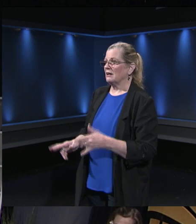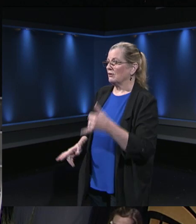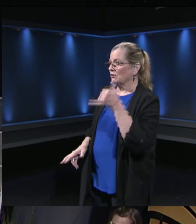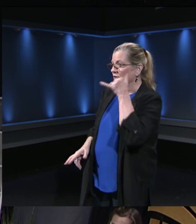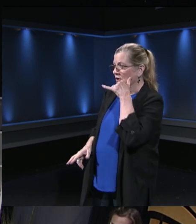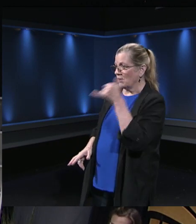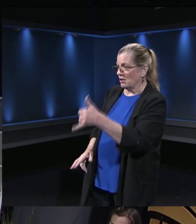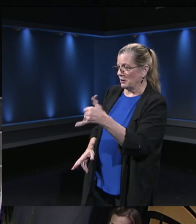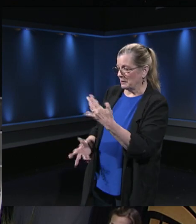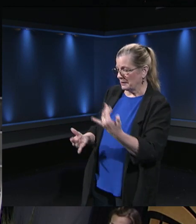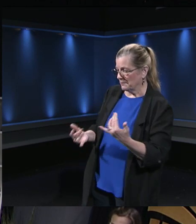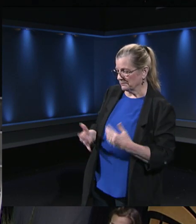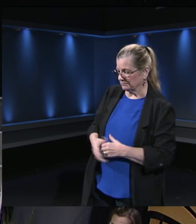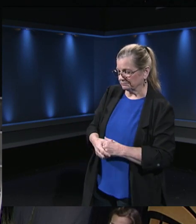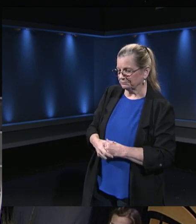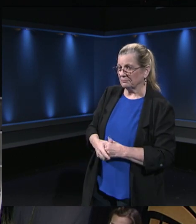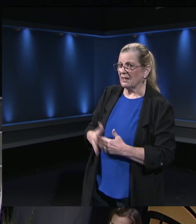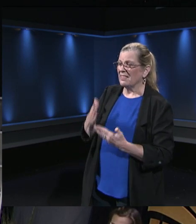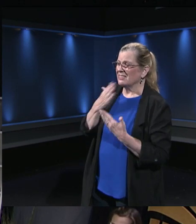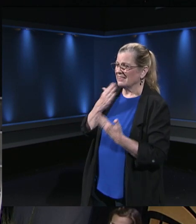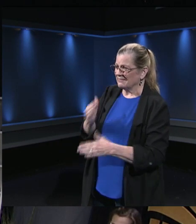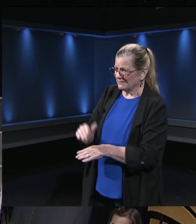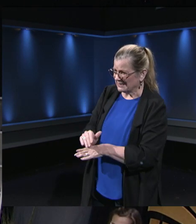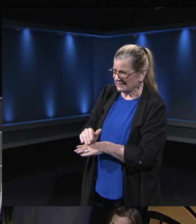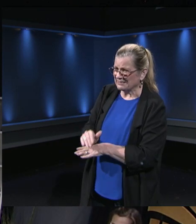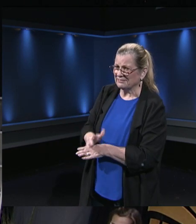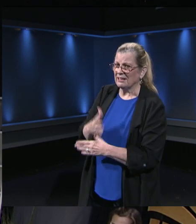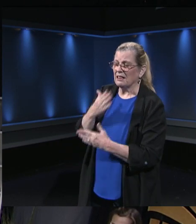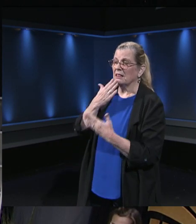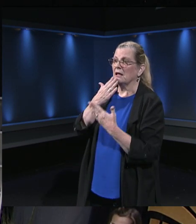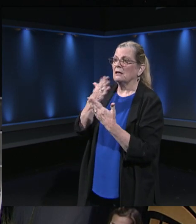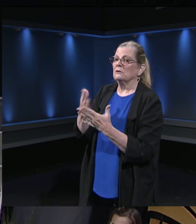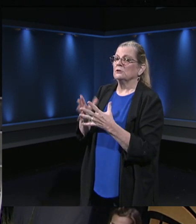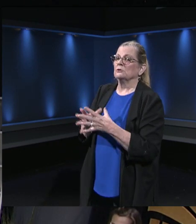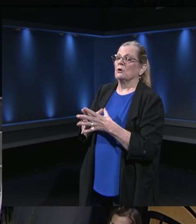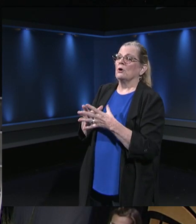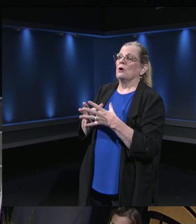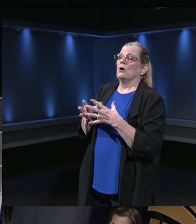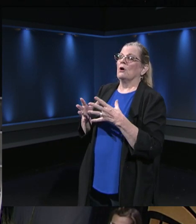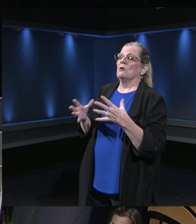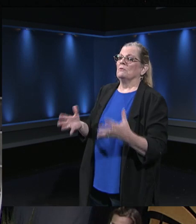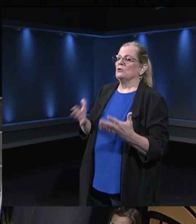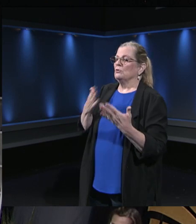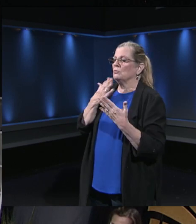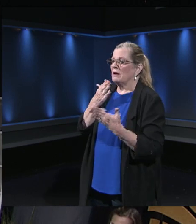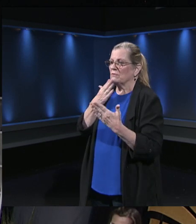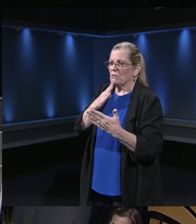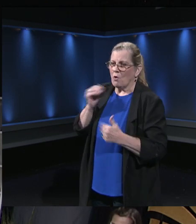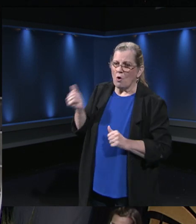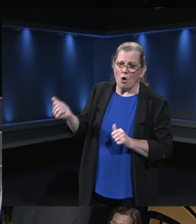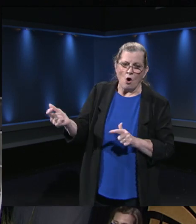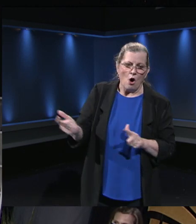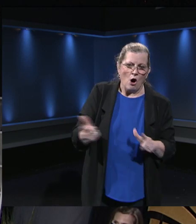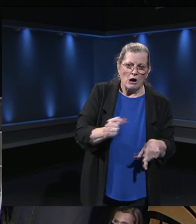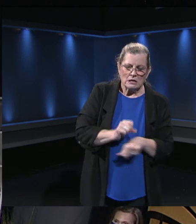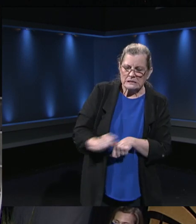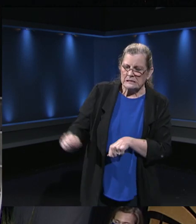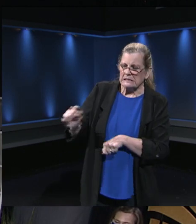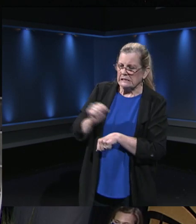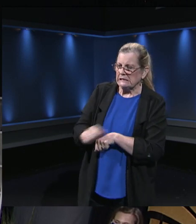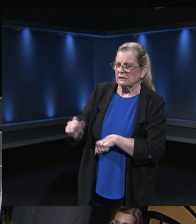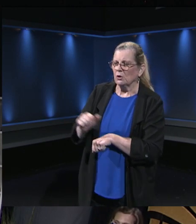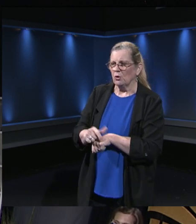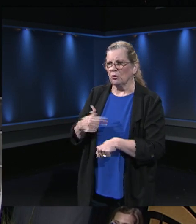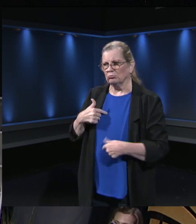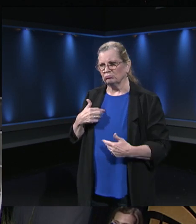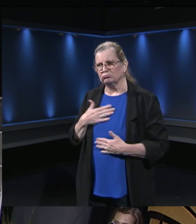Hey, good evening and thank you all so much. We are very grateful for all the efforts and appreciative of what you have been doing. We're